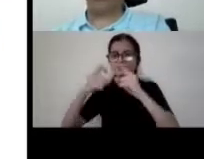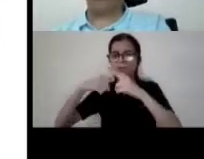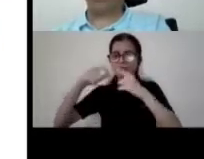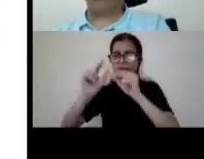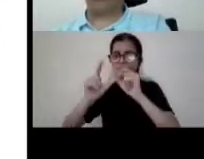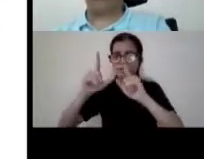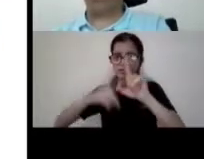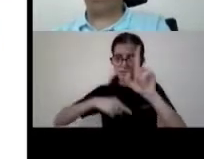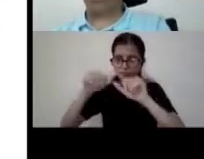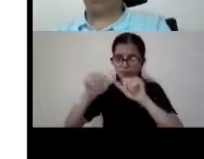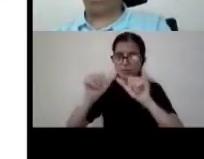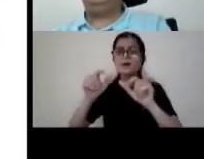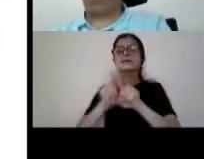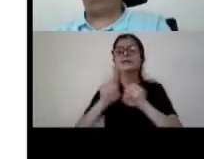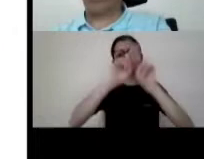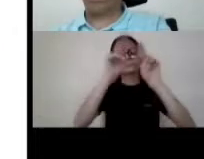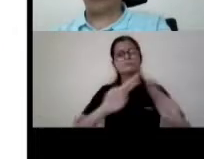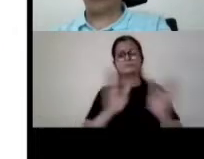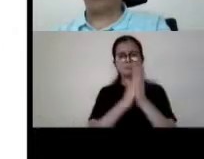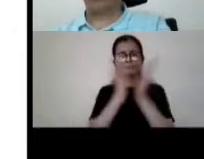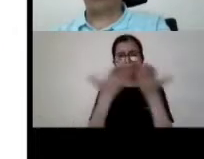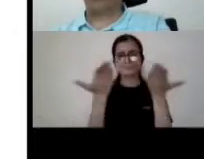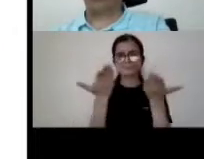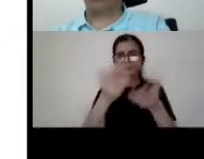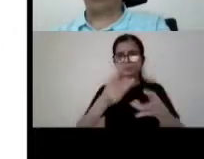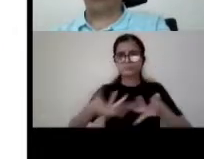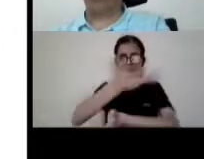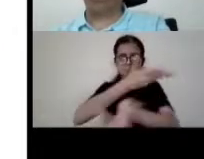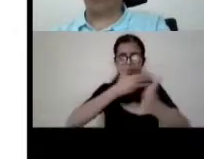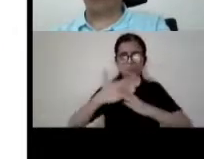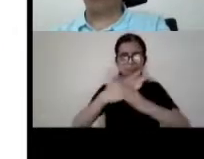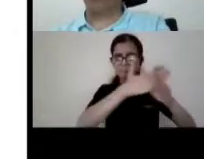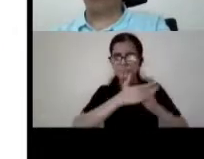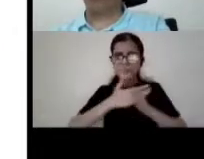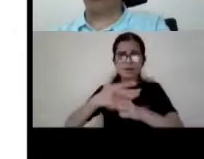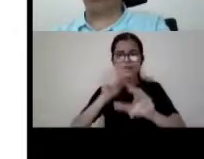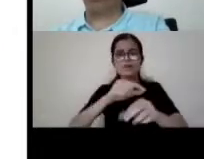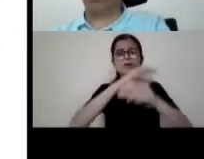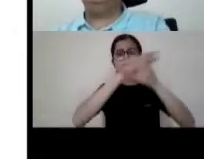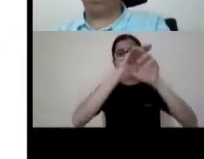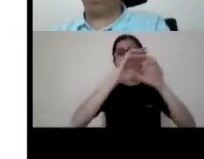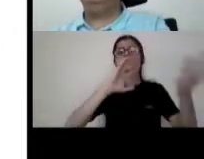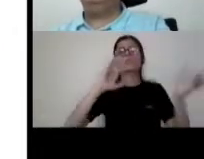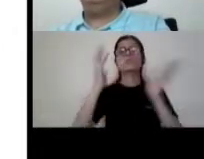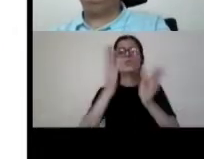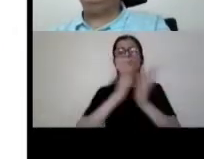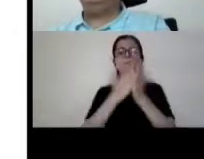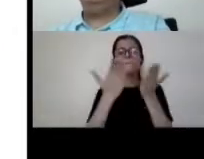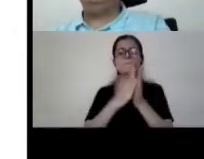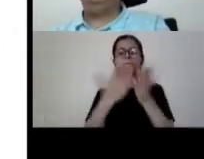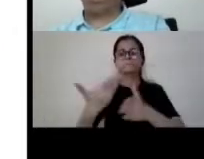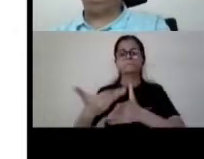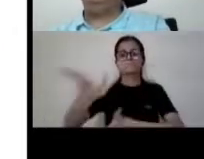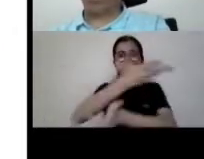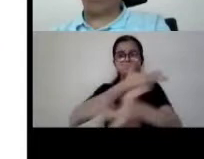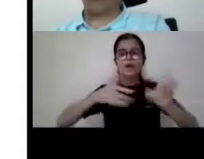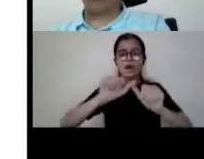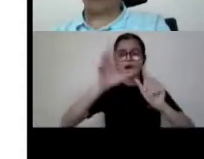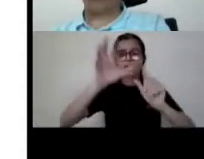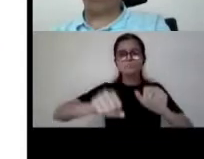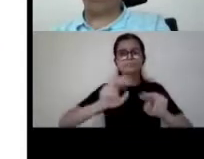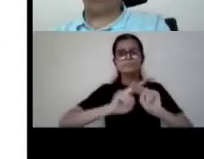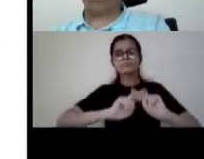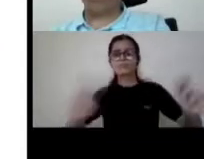days like bookshare and the books consortium global book service and uh bringing all